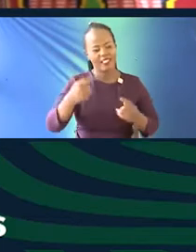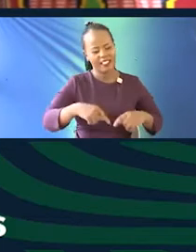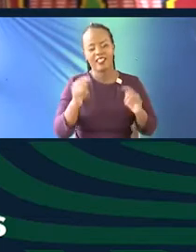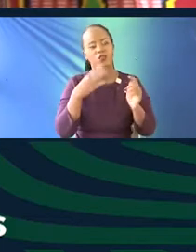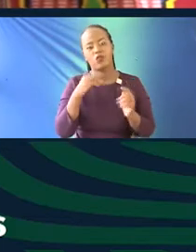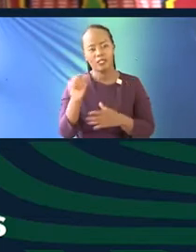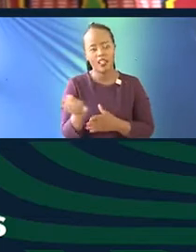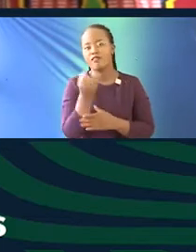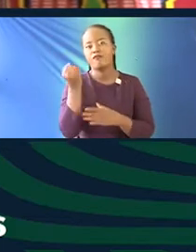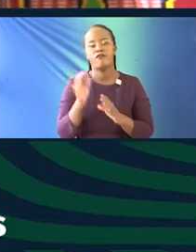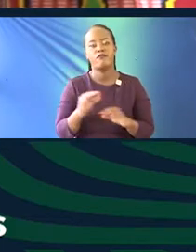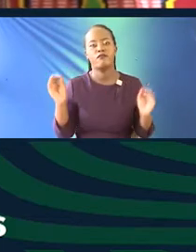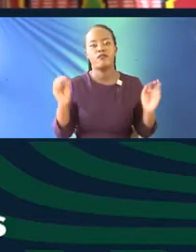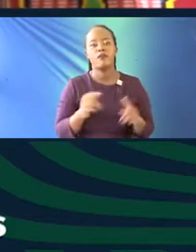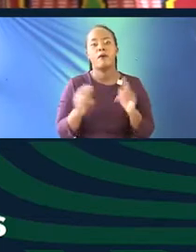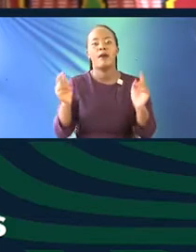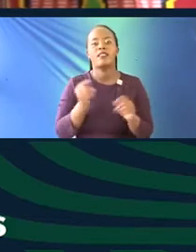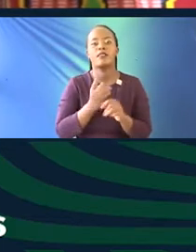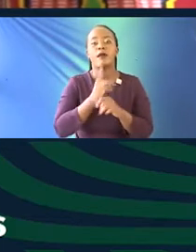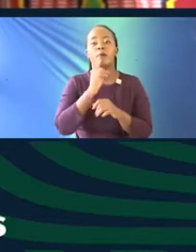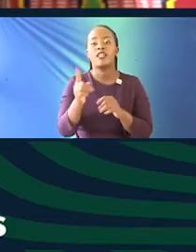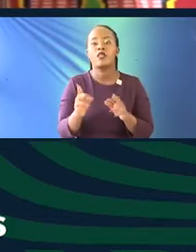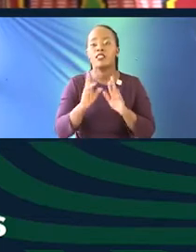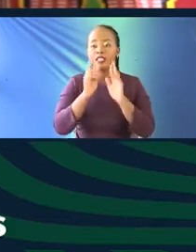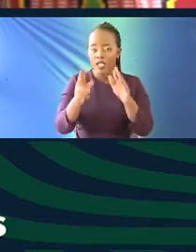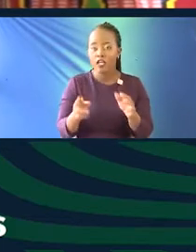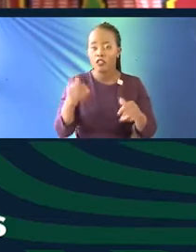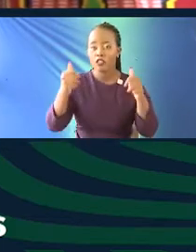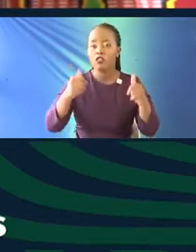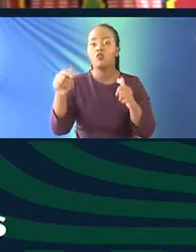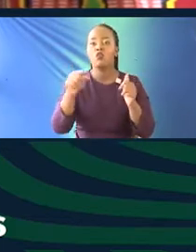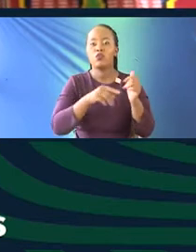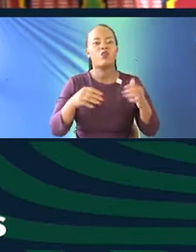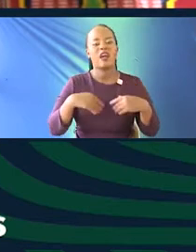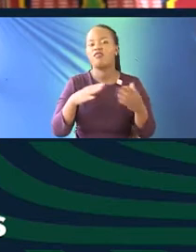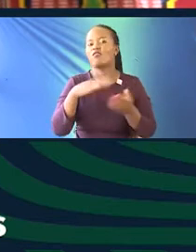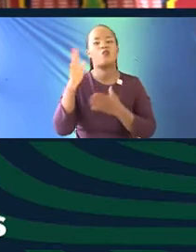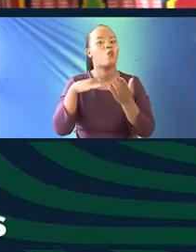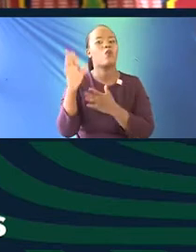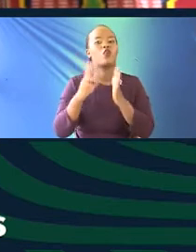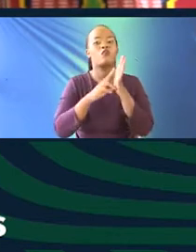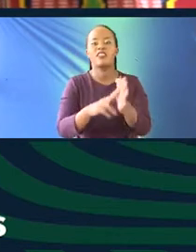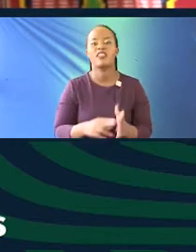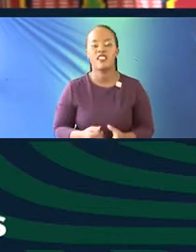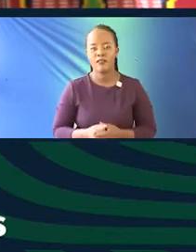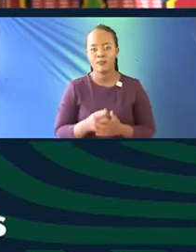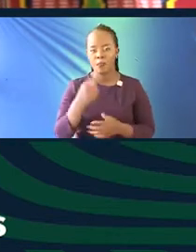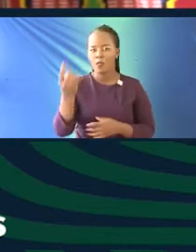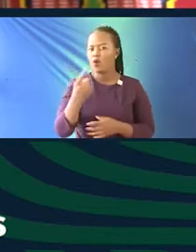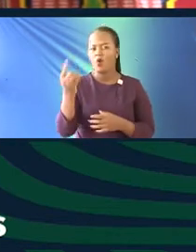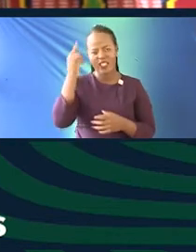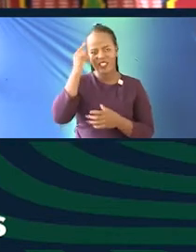bring this archive alive, but also ensuring that the record of the archives that we have are much more representative. So they're not just